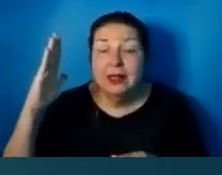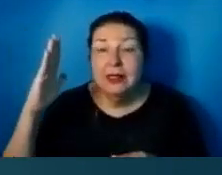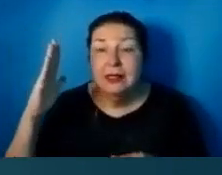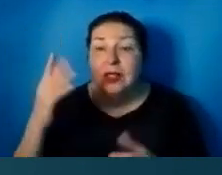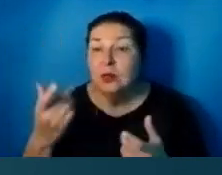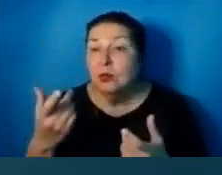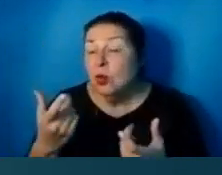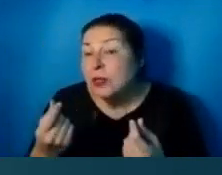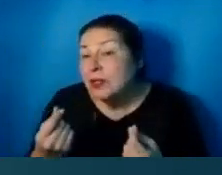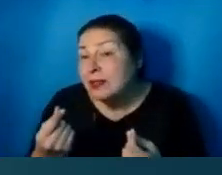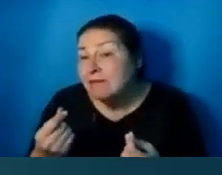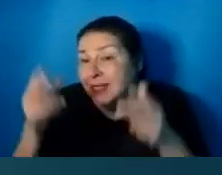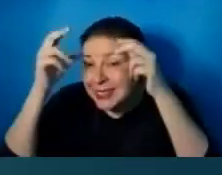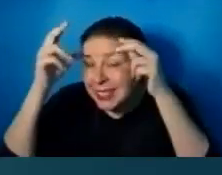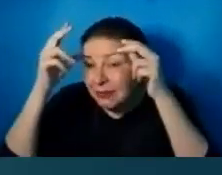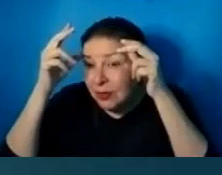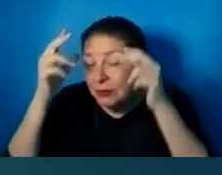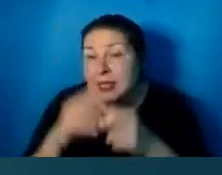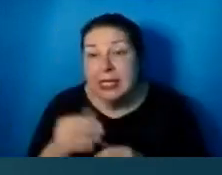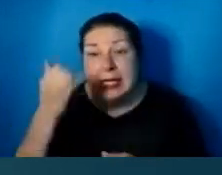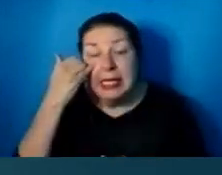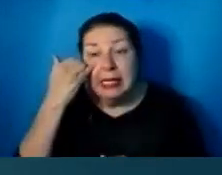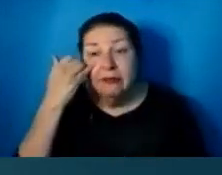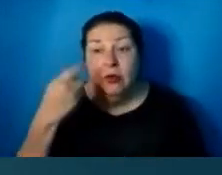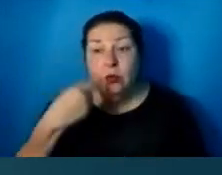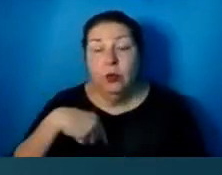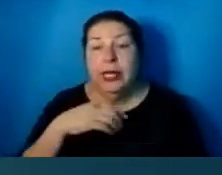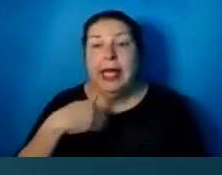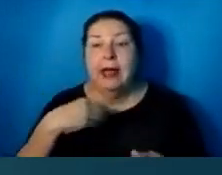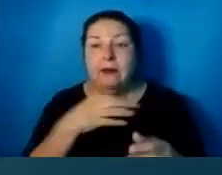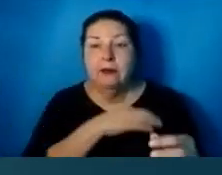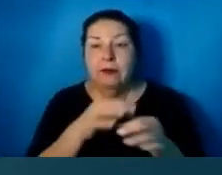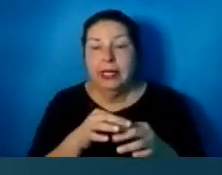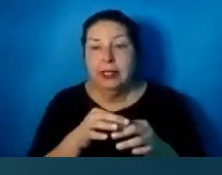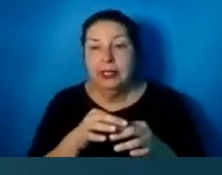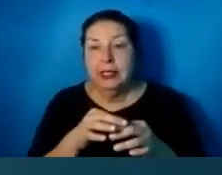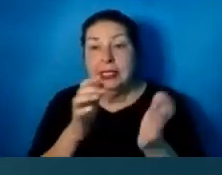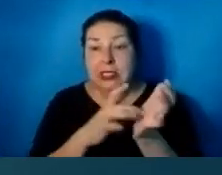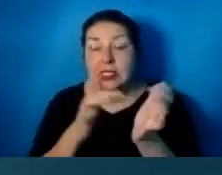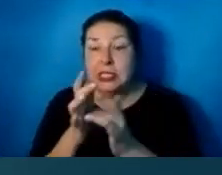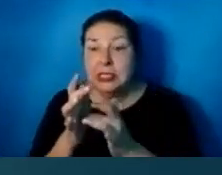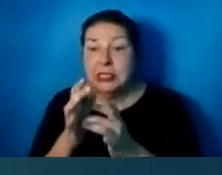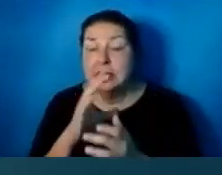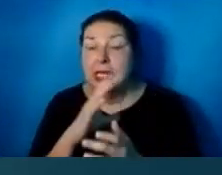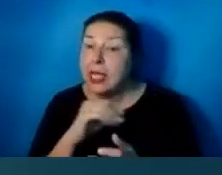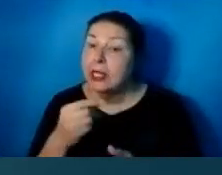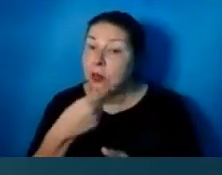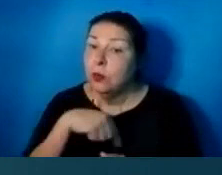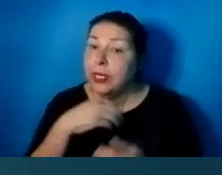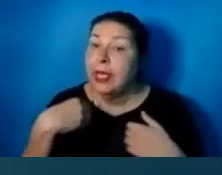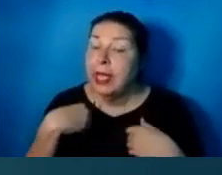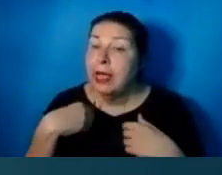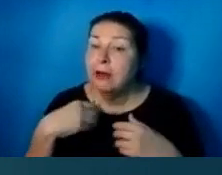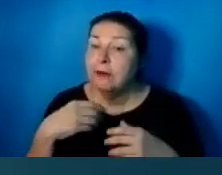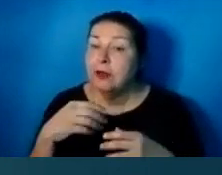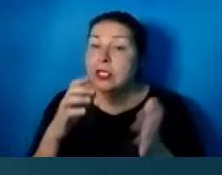If we have faith in Jesus and that we have Jesus's